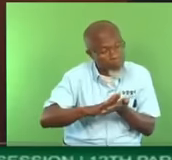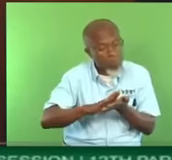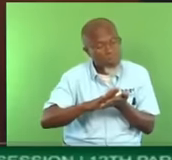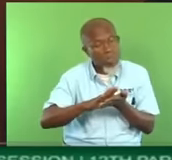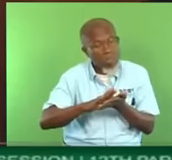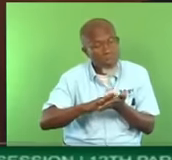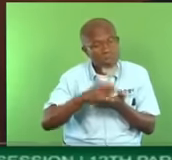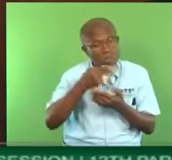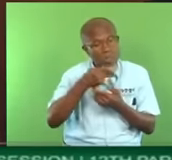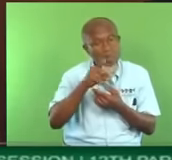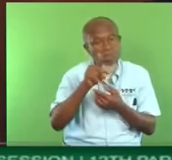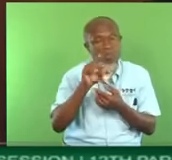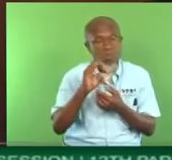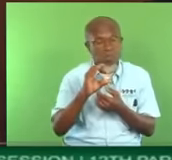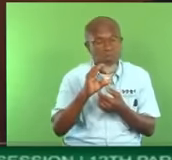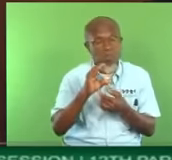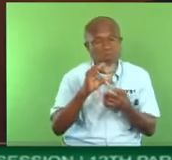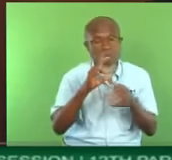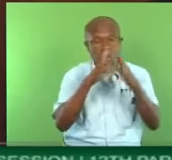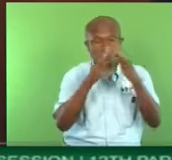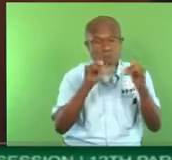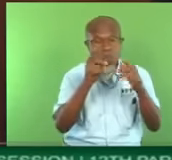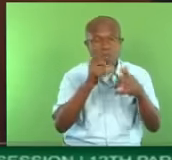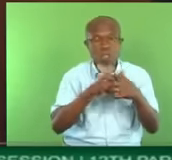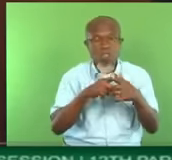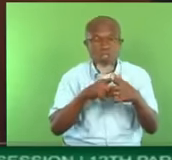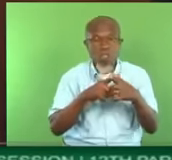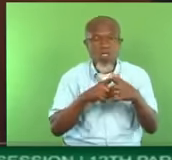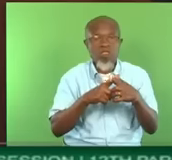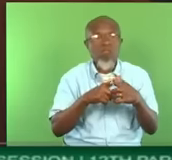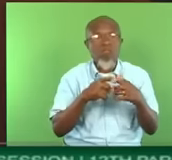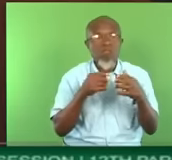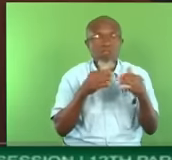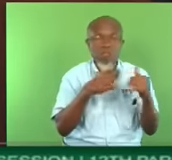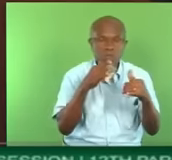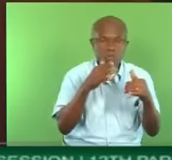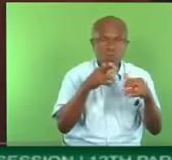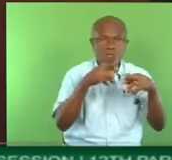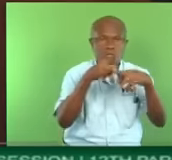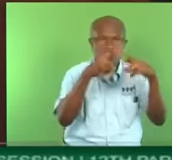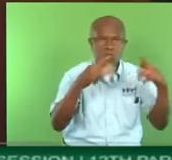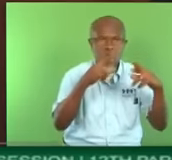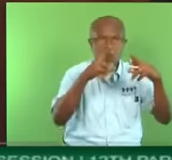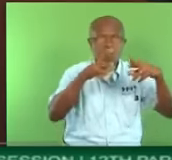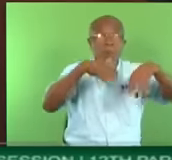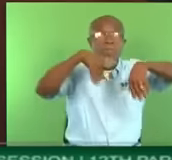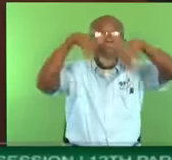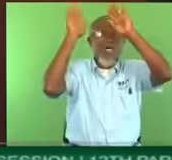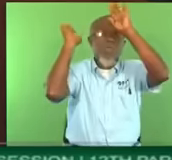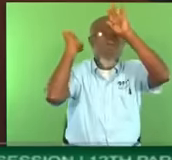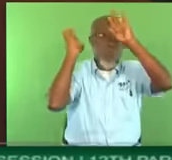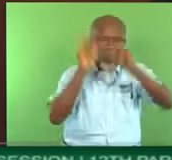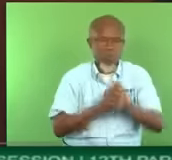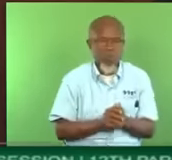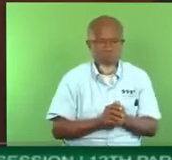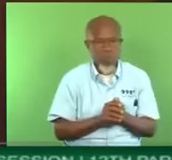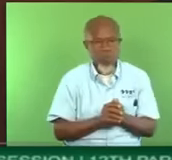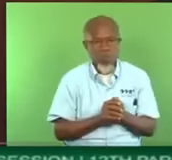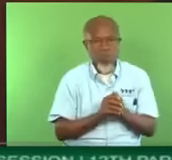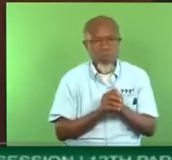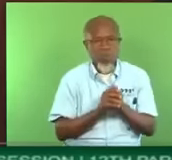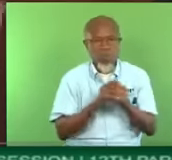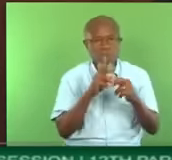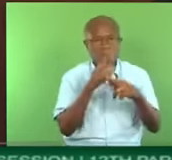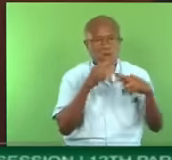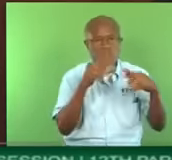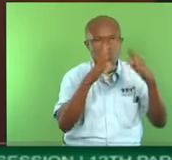And you lie down on that bed in the night and whop! The roof blow away. The roof. Yeah. The roof go on. And the bed